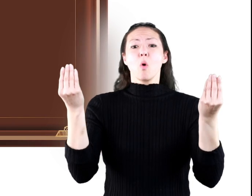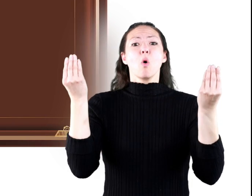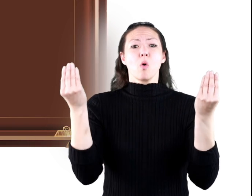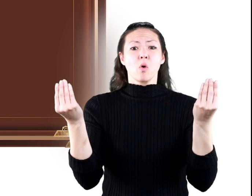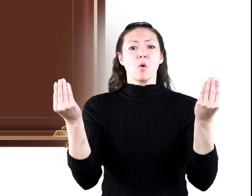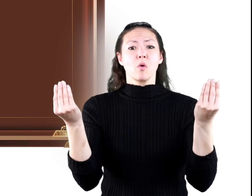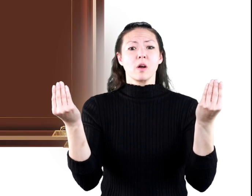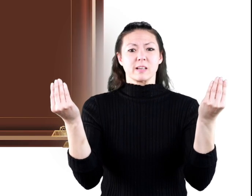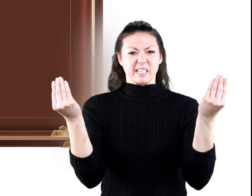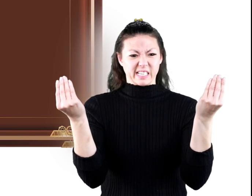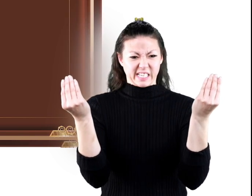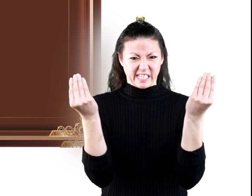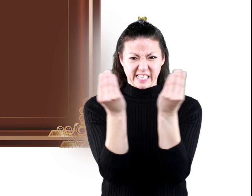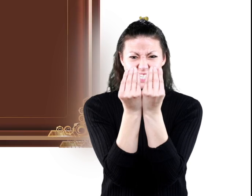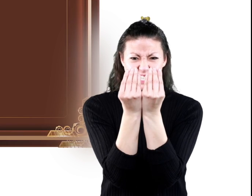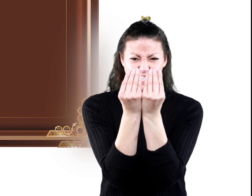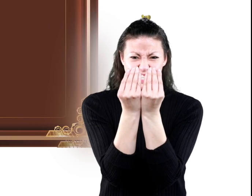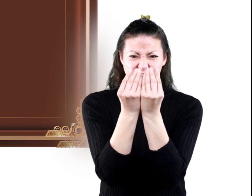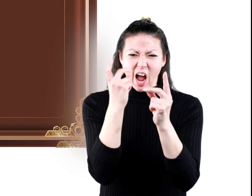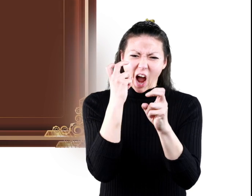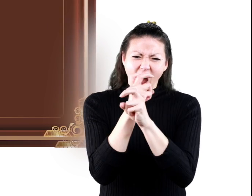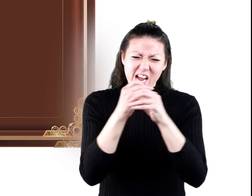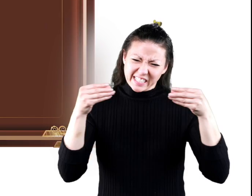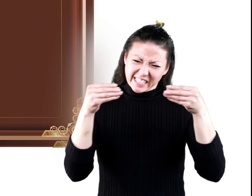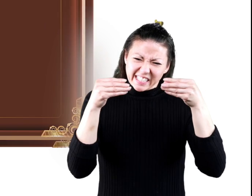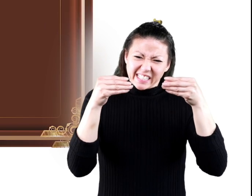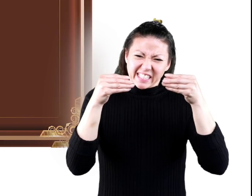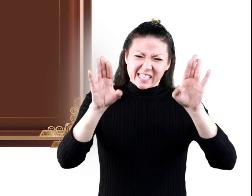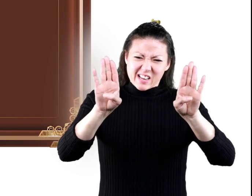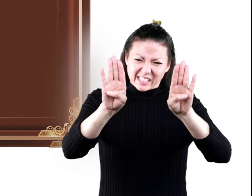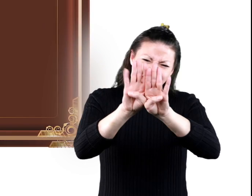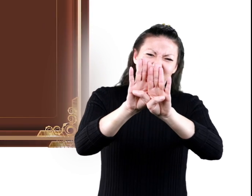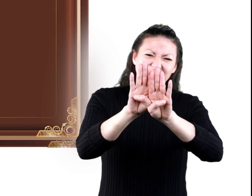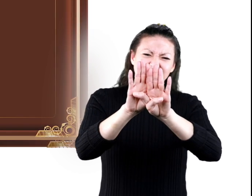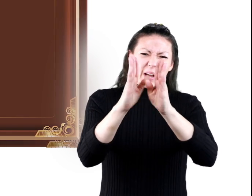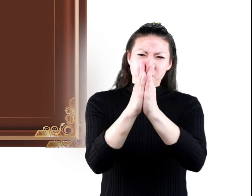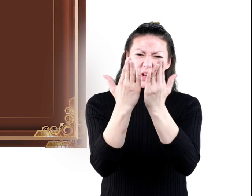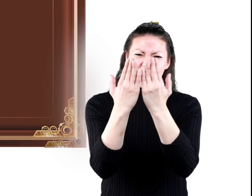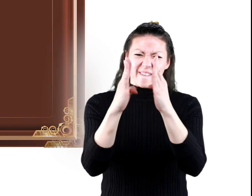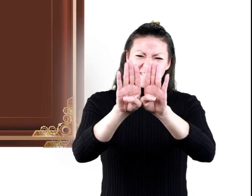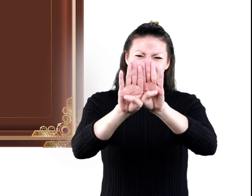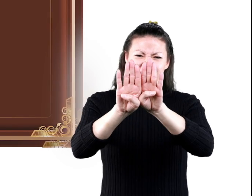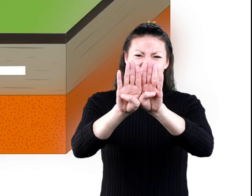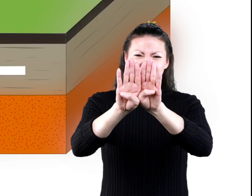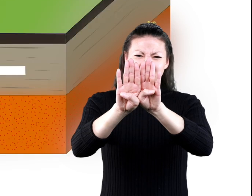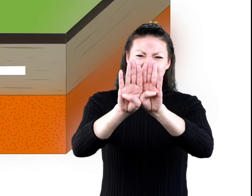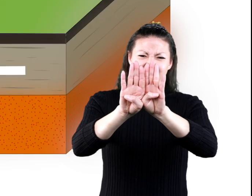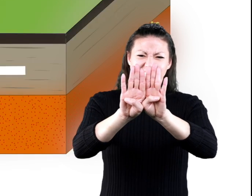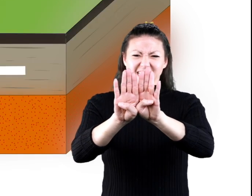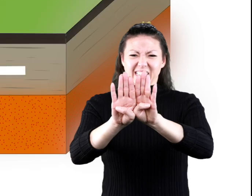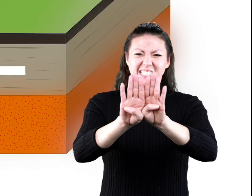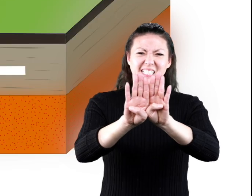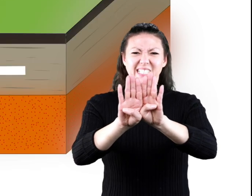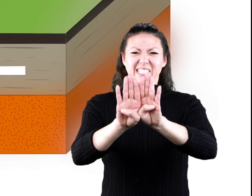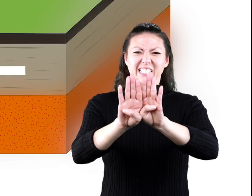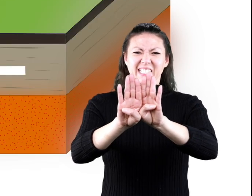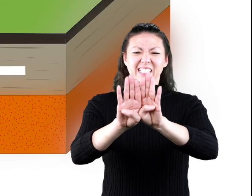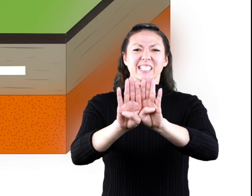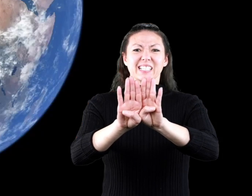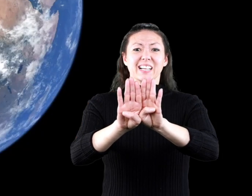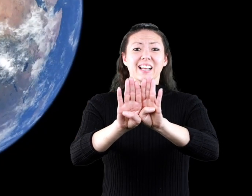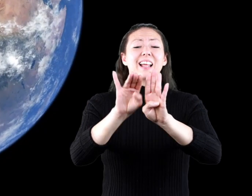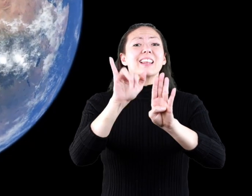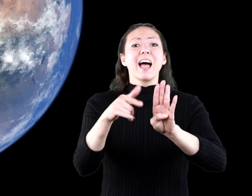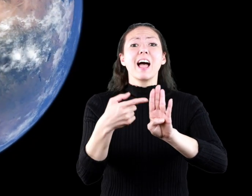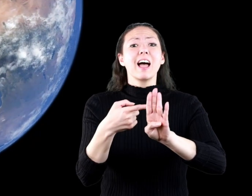textbooks up against each other really hard one book might be forced under the other that's a convergent boundary